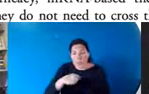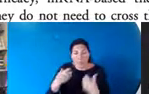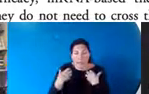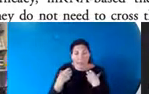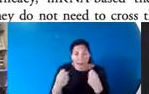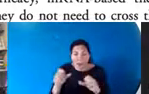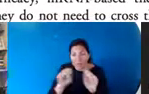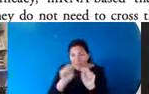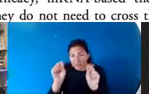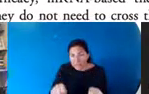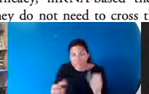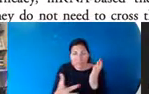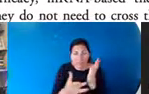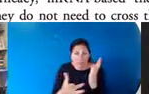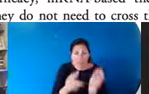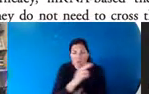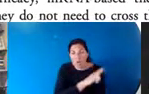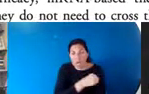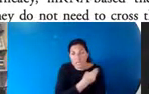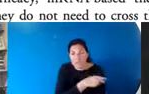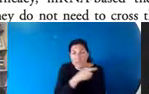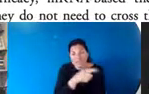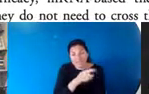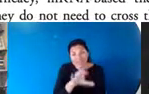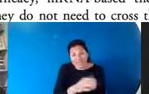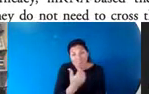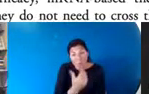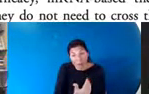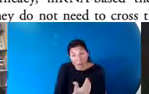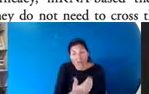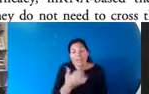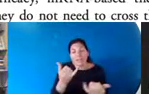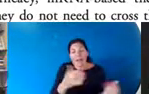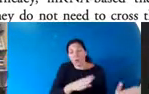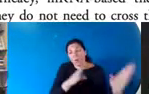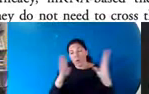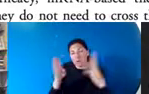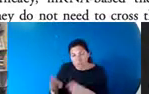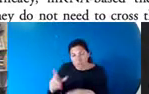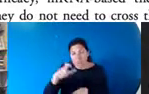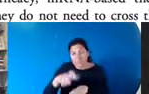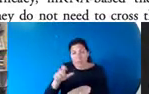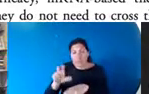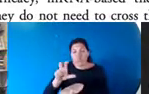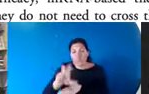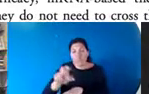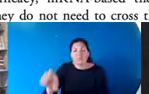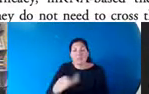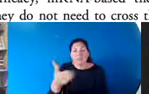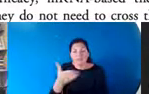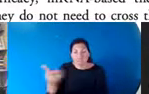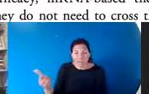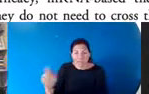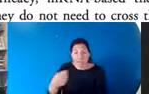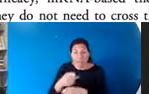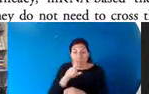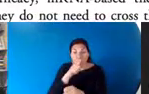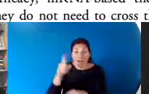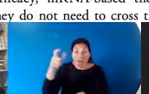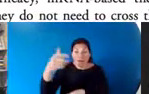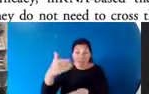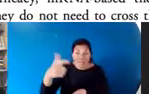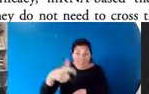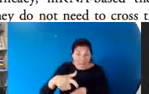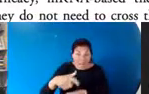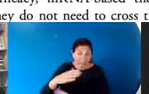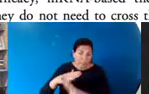our technologies, they did very well. It's time for us to invest in other things that are necessary to make sure that we are protected from the next pandemic. And I want to point out